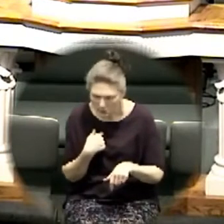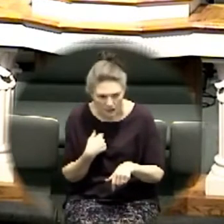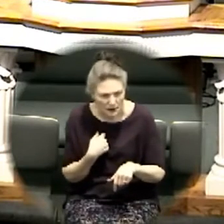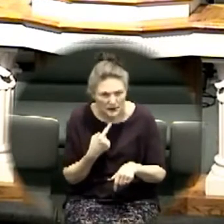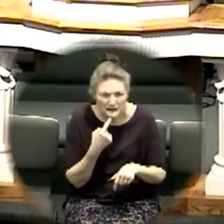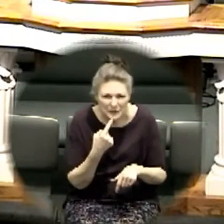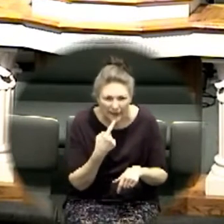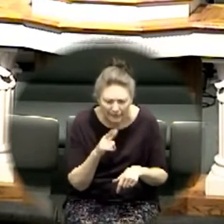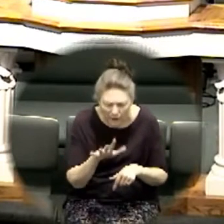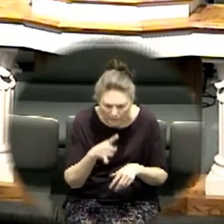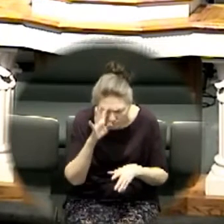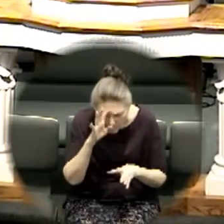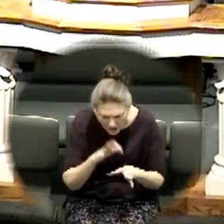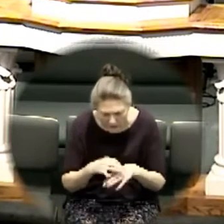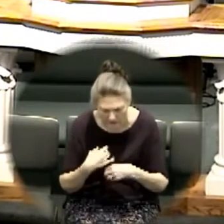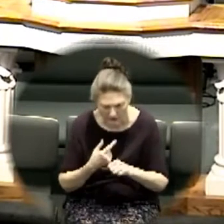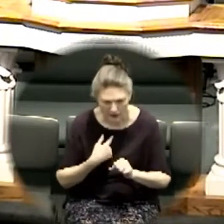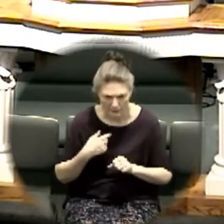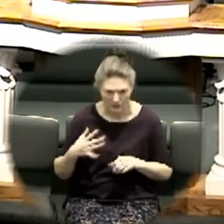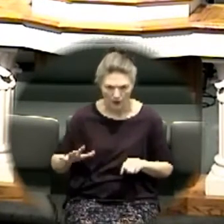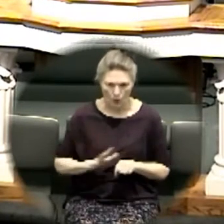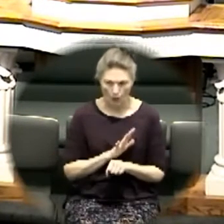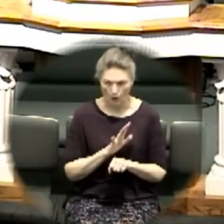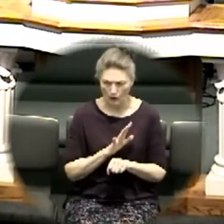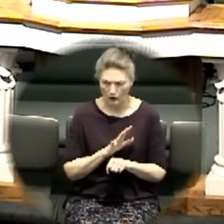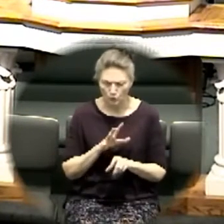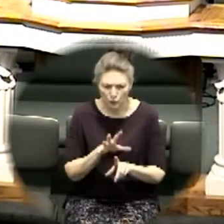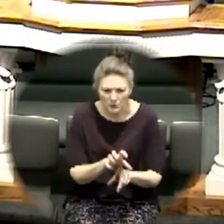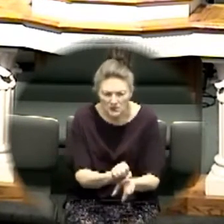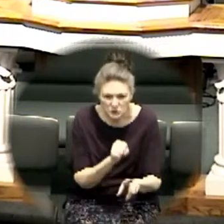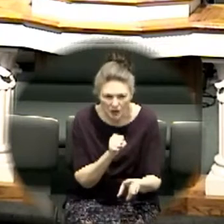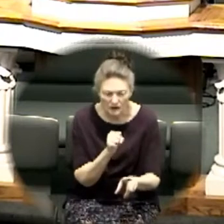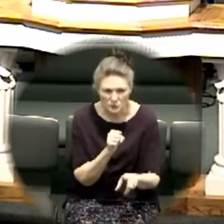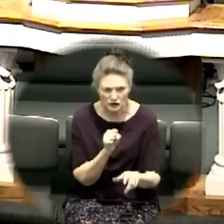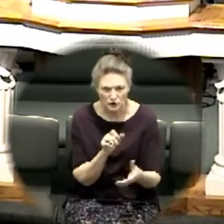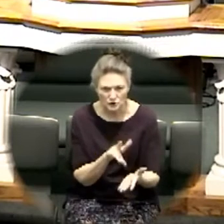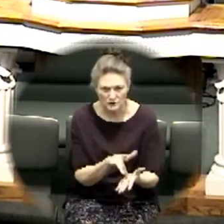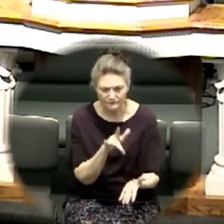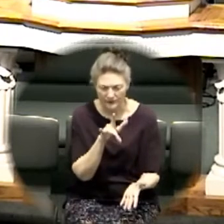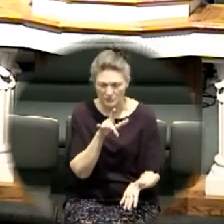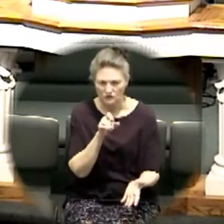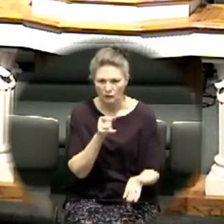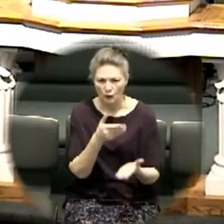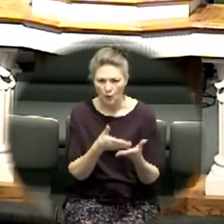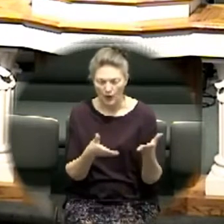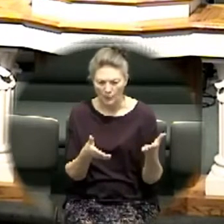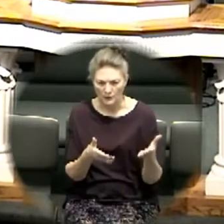is what did it you reached out and you took advantage of what was in front of you